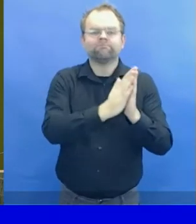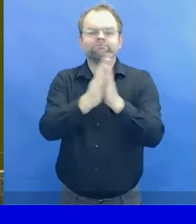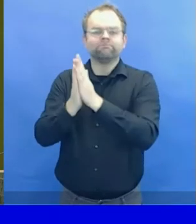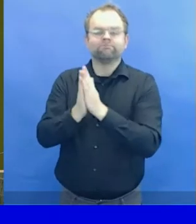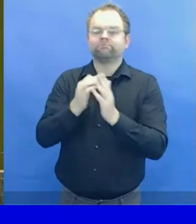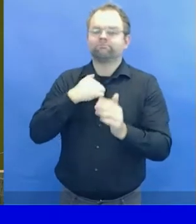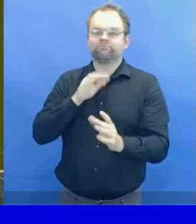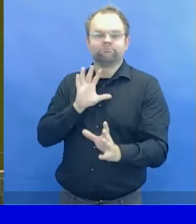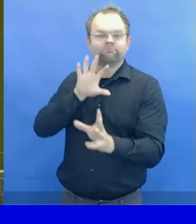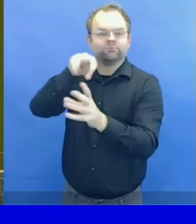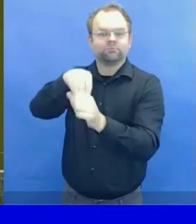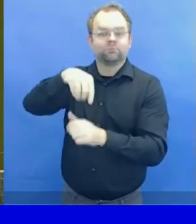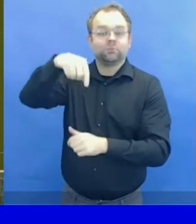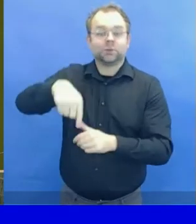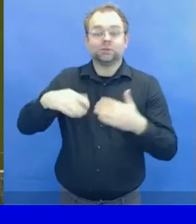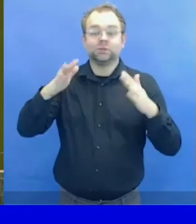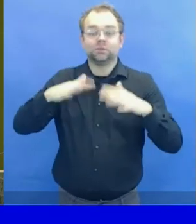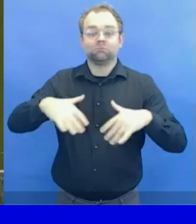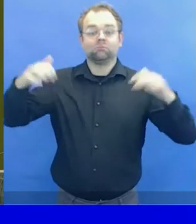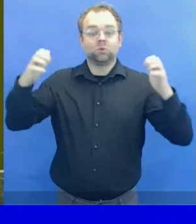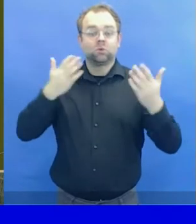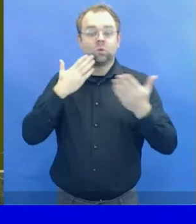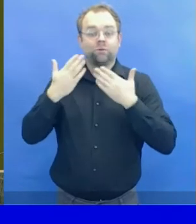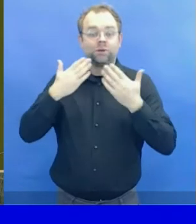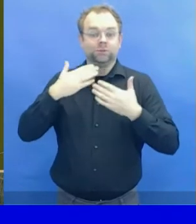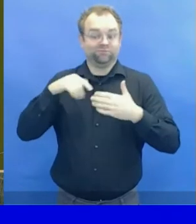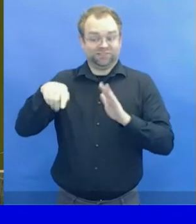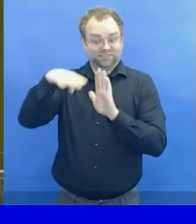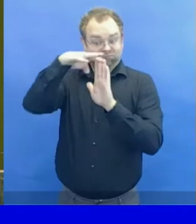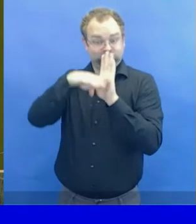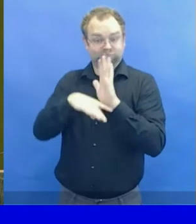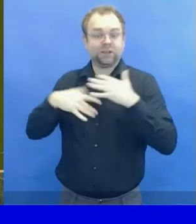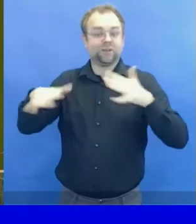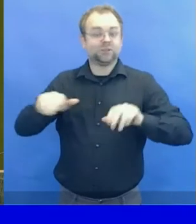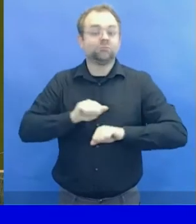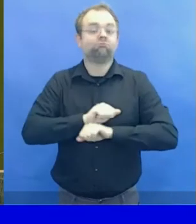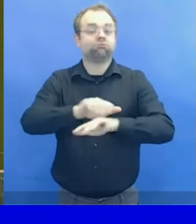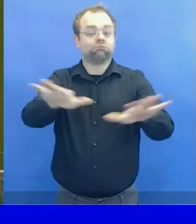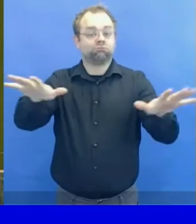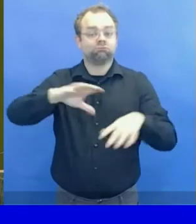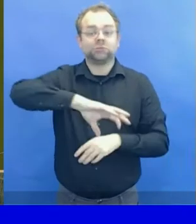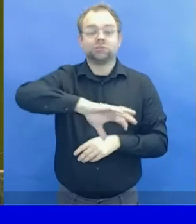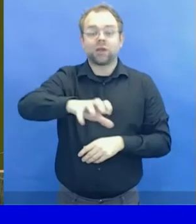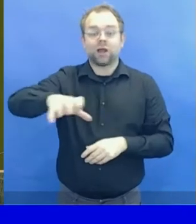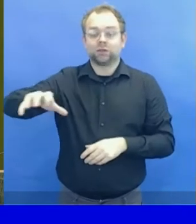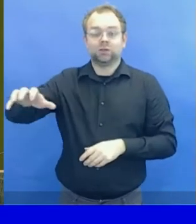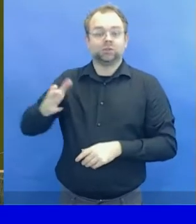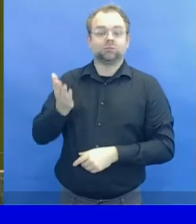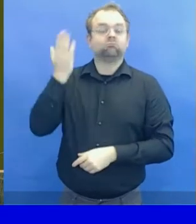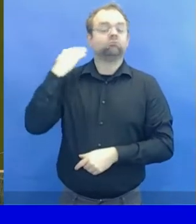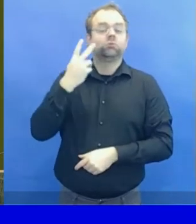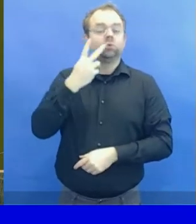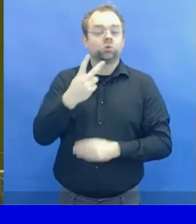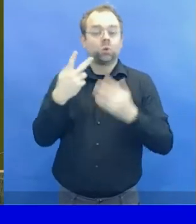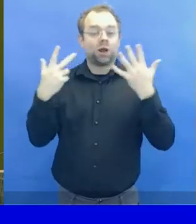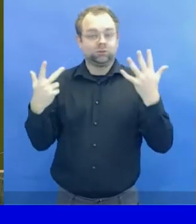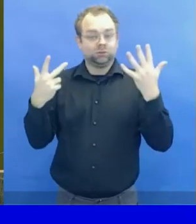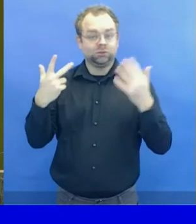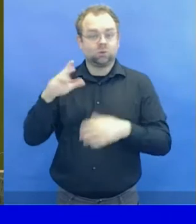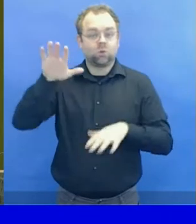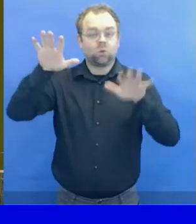The Secretariat has received no objections to the 23 NGOs